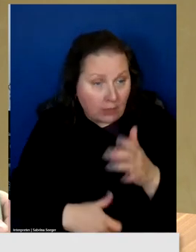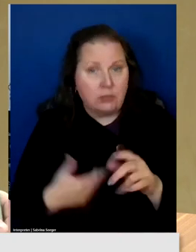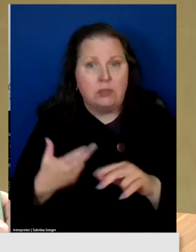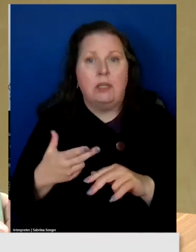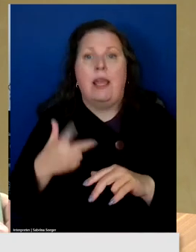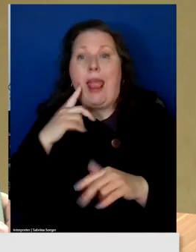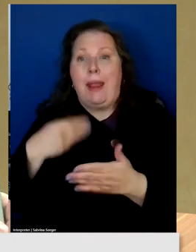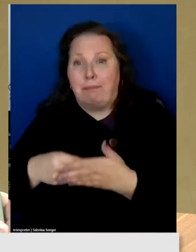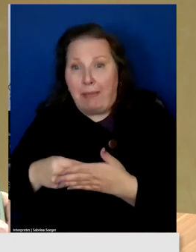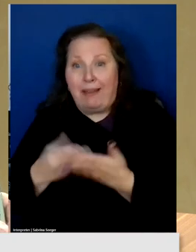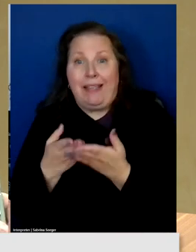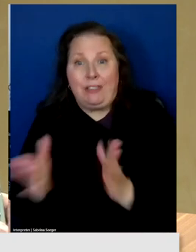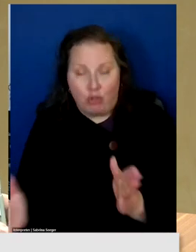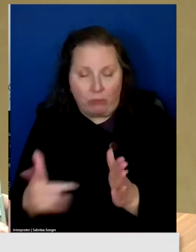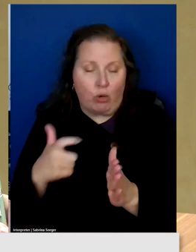money.